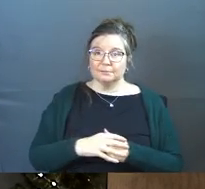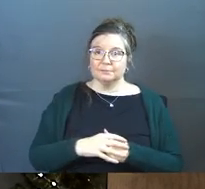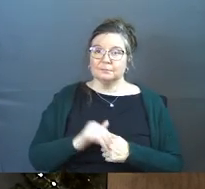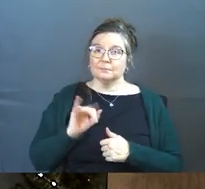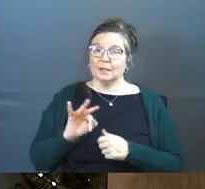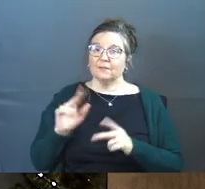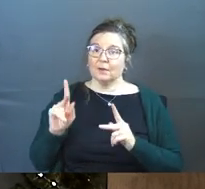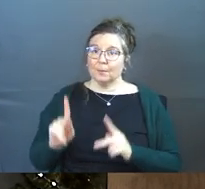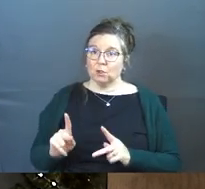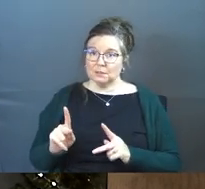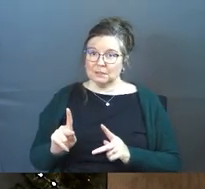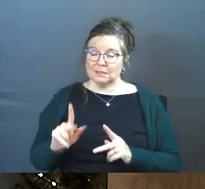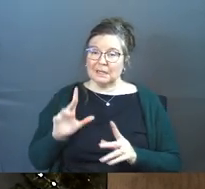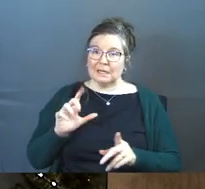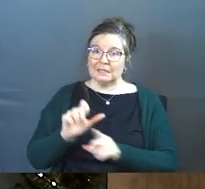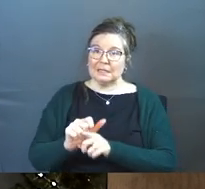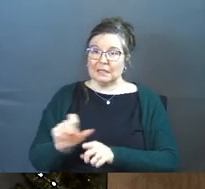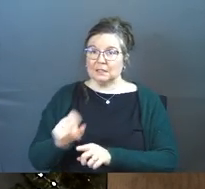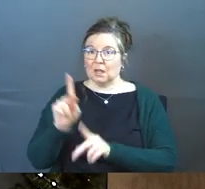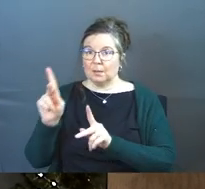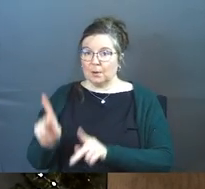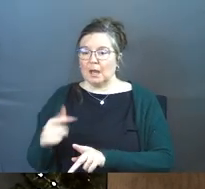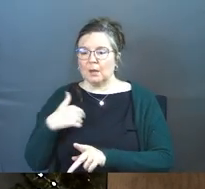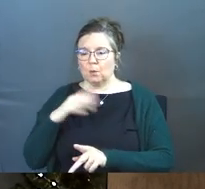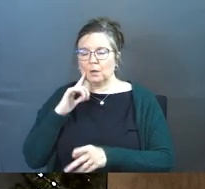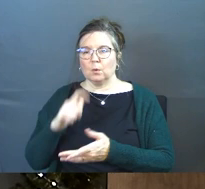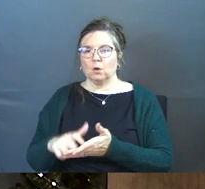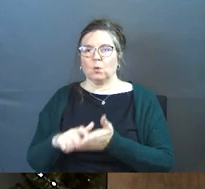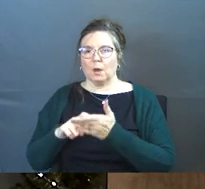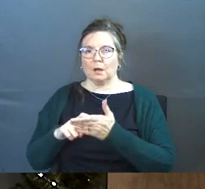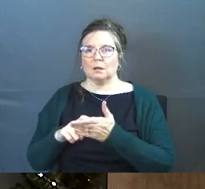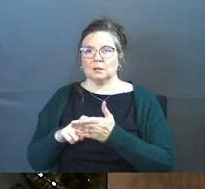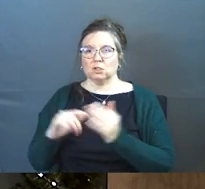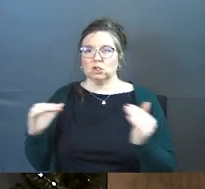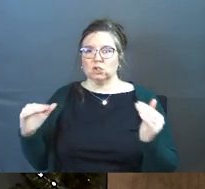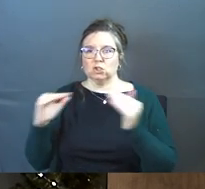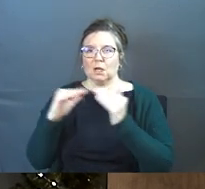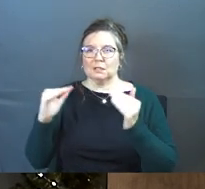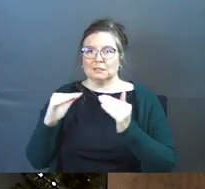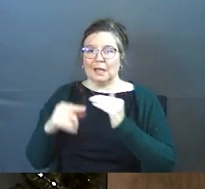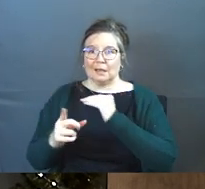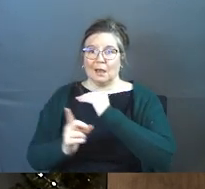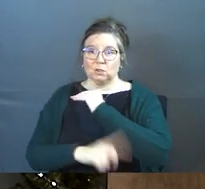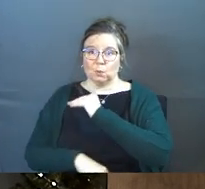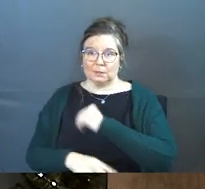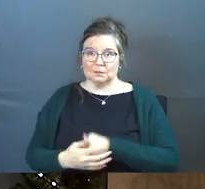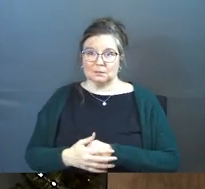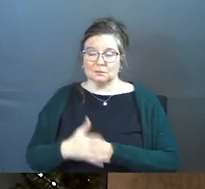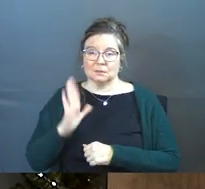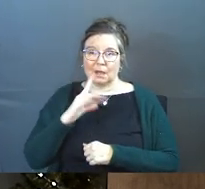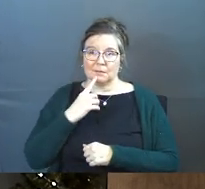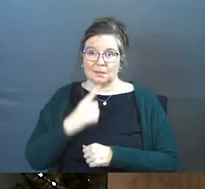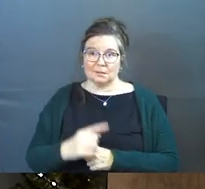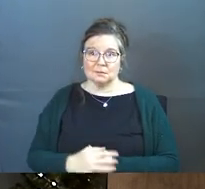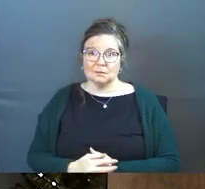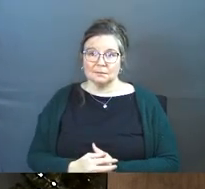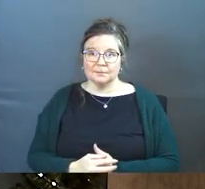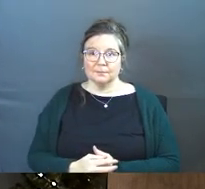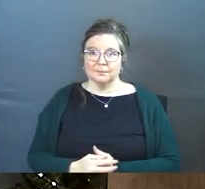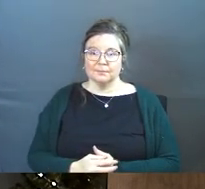And if a person attacks another person, I will require justice and consequence, God says.